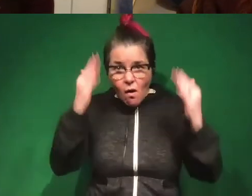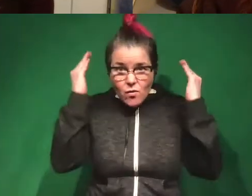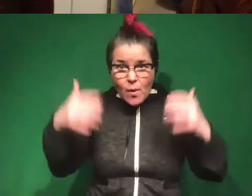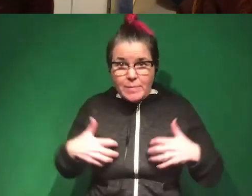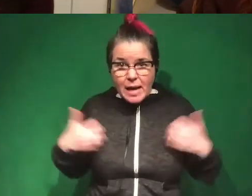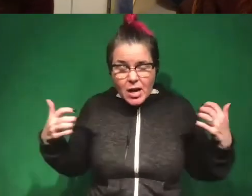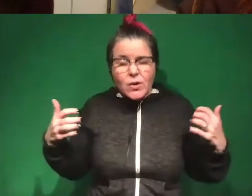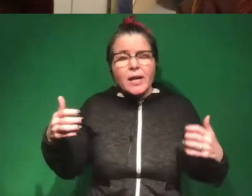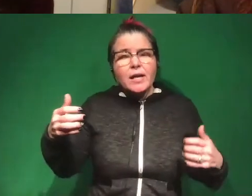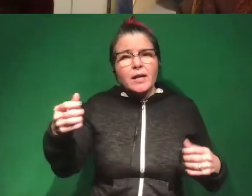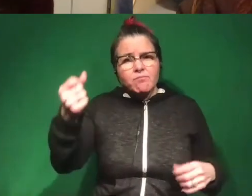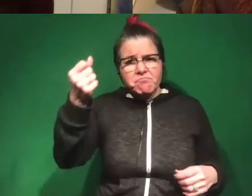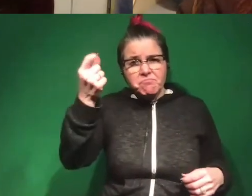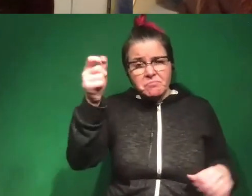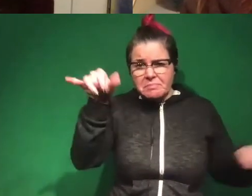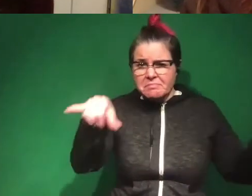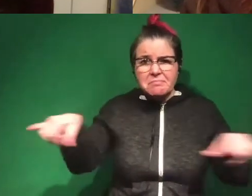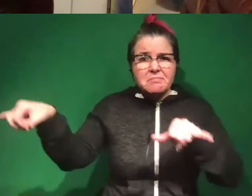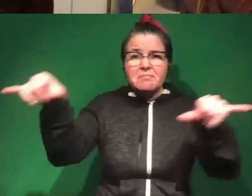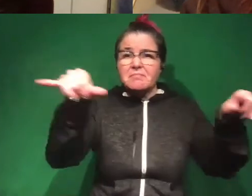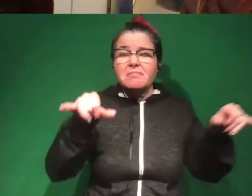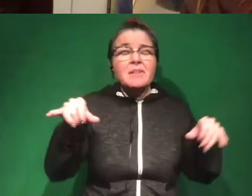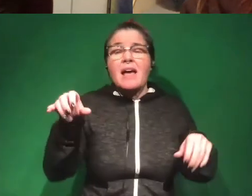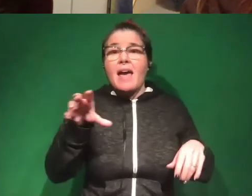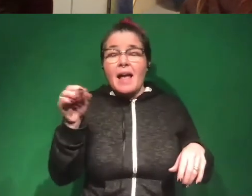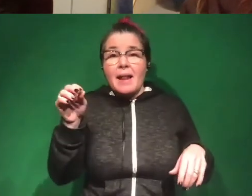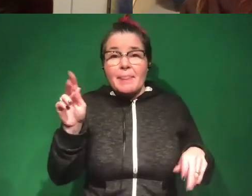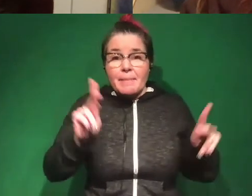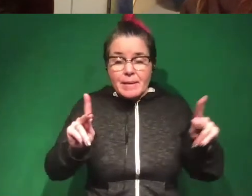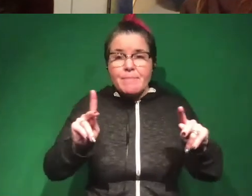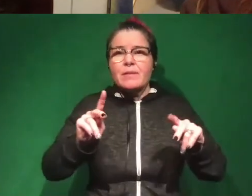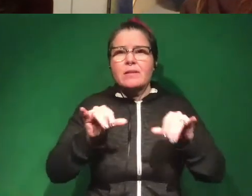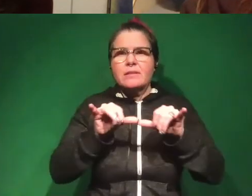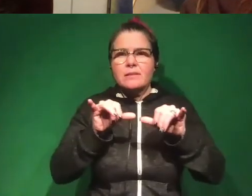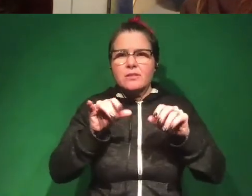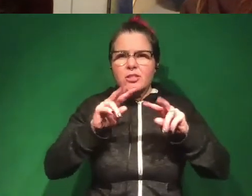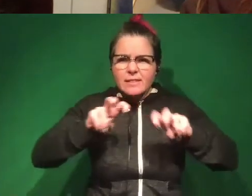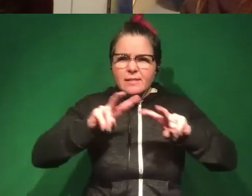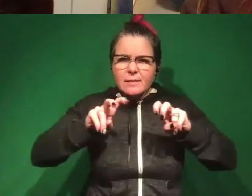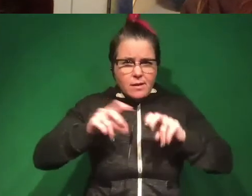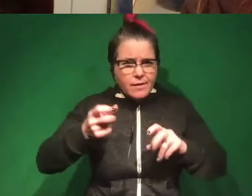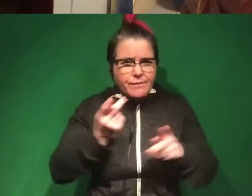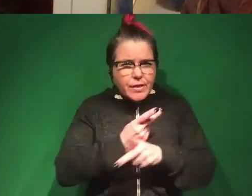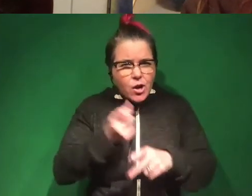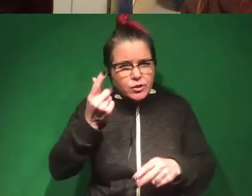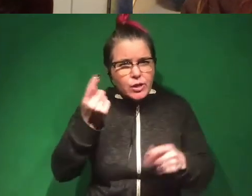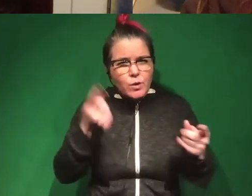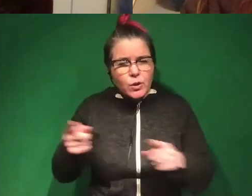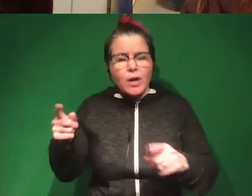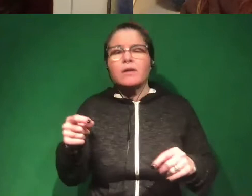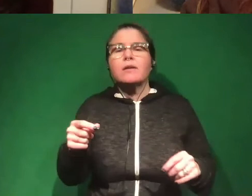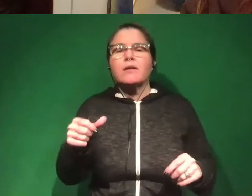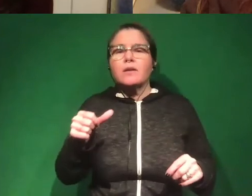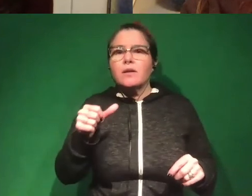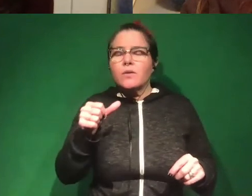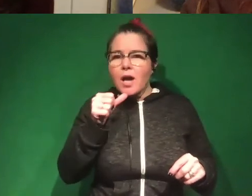solace in the fact that there are people trying to systematically understand what's going on. That we're not actually just at